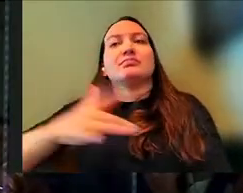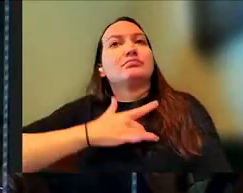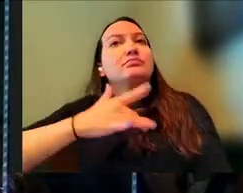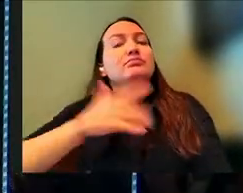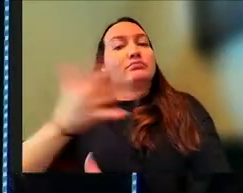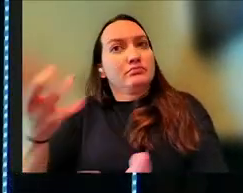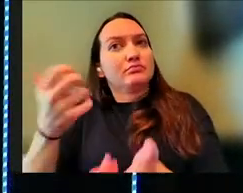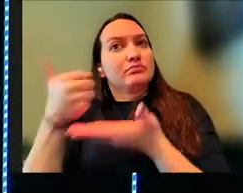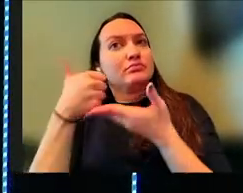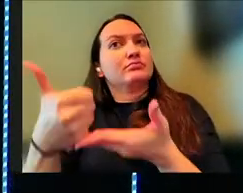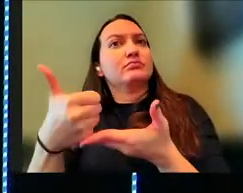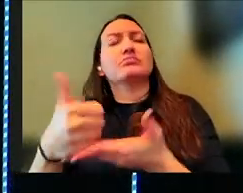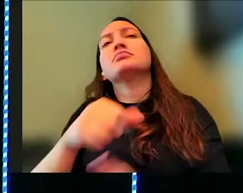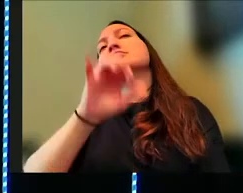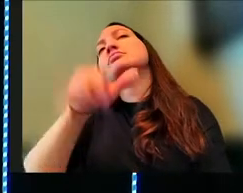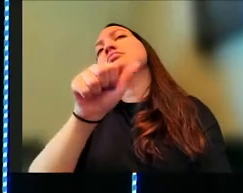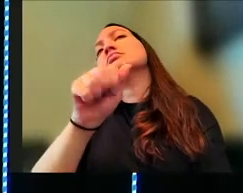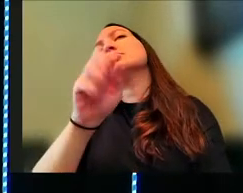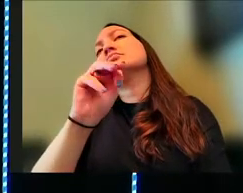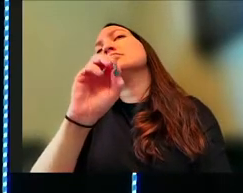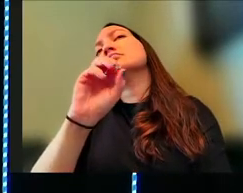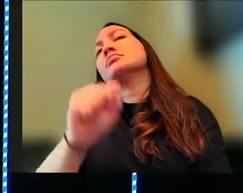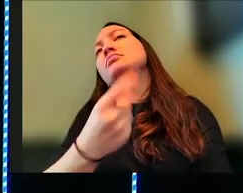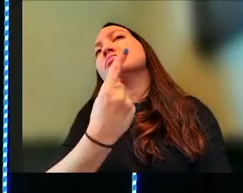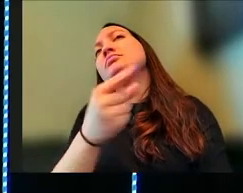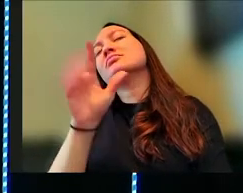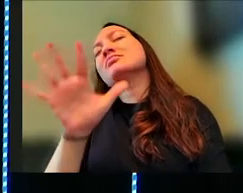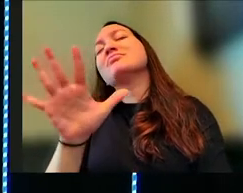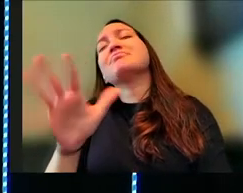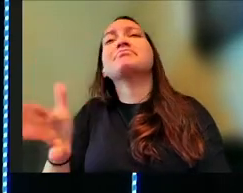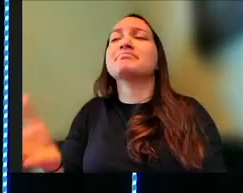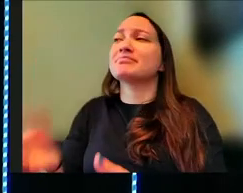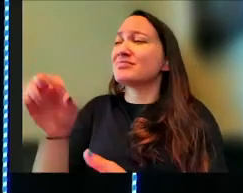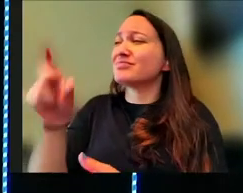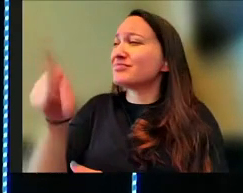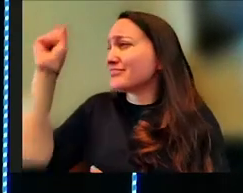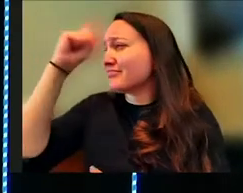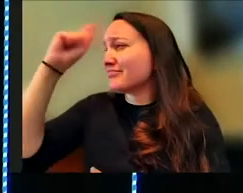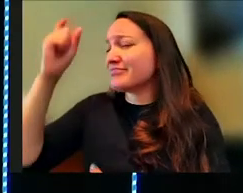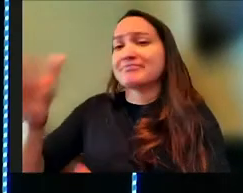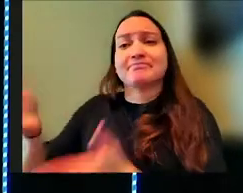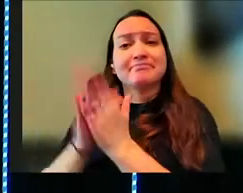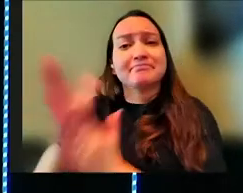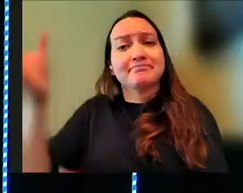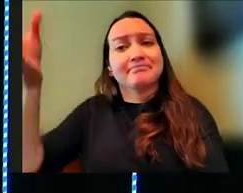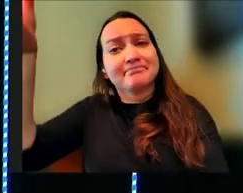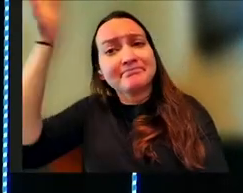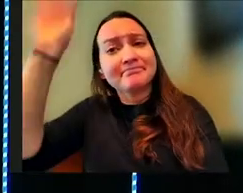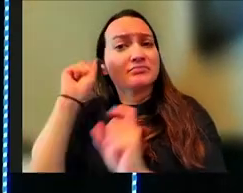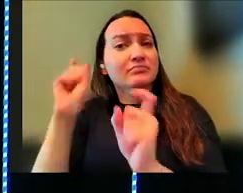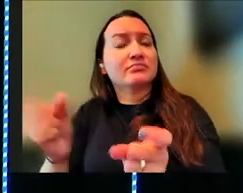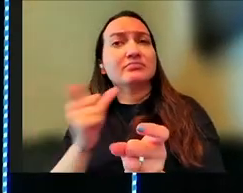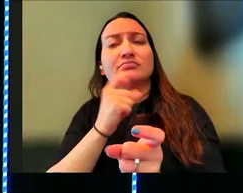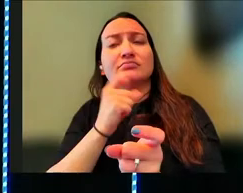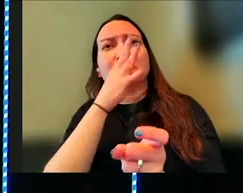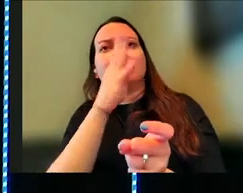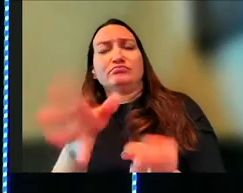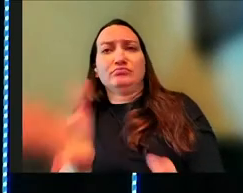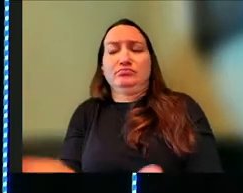James 1.5 says, if you need wisdom, ask our generous God, and he will give it to you. He will not rebuke you for asking,